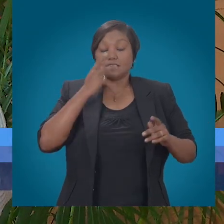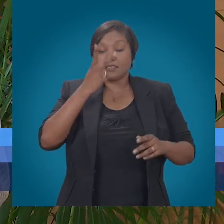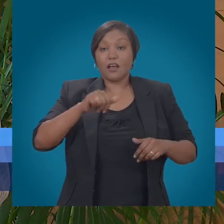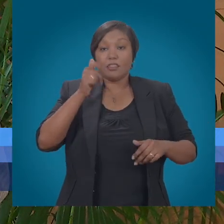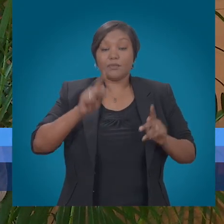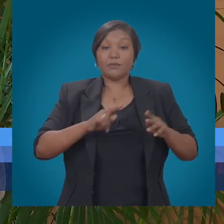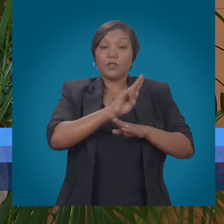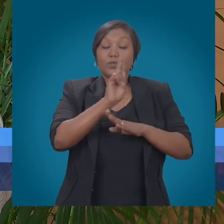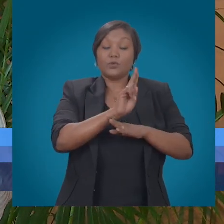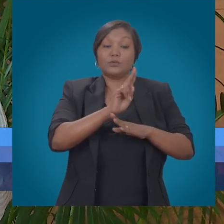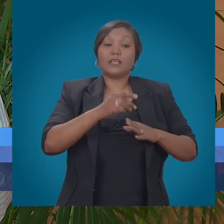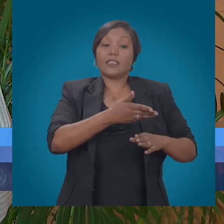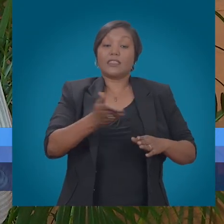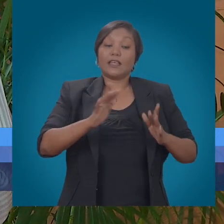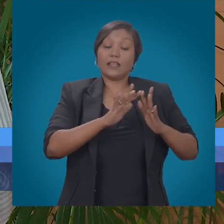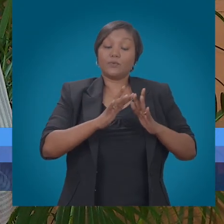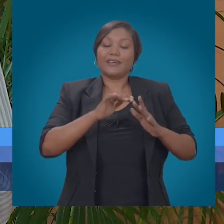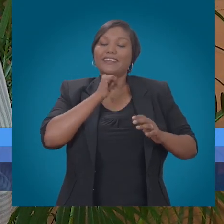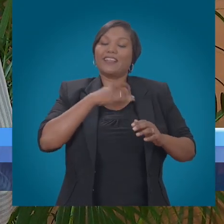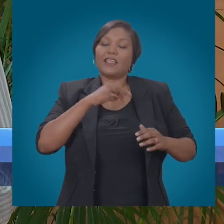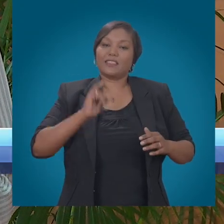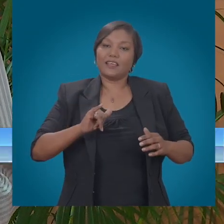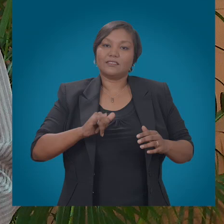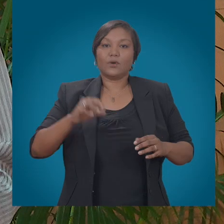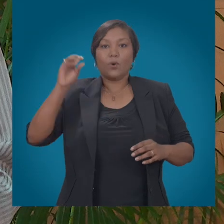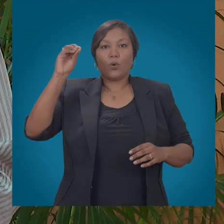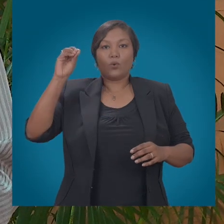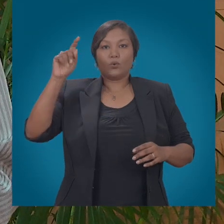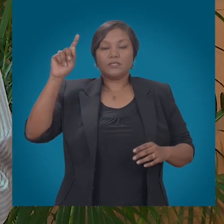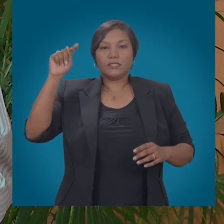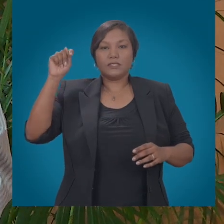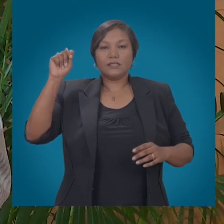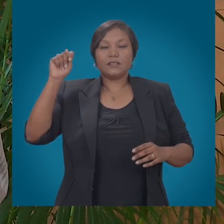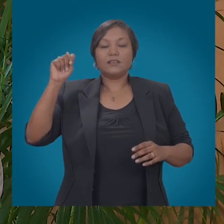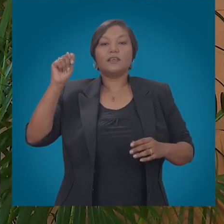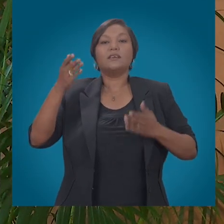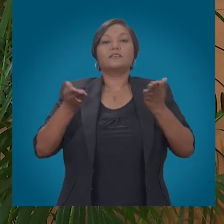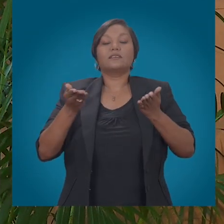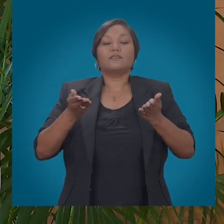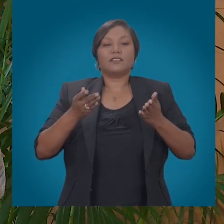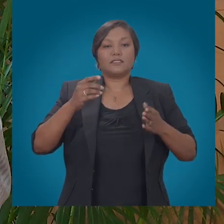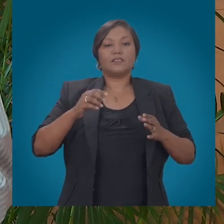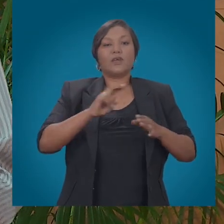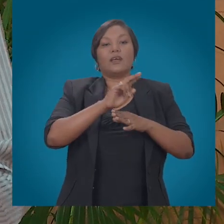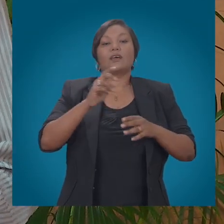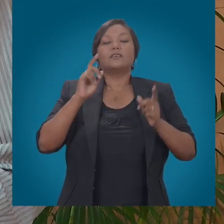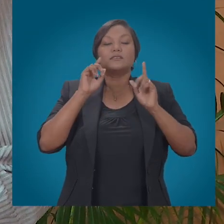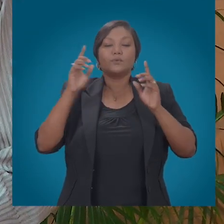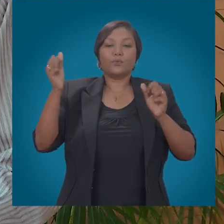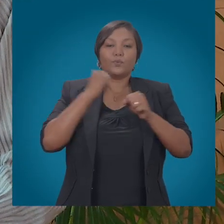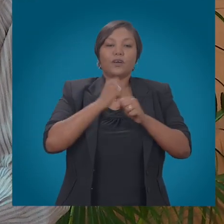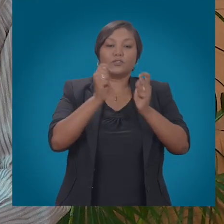OTT service providers are able to deal directly with end users. The network